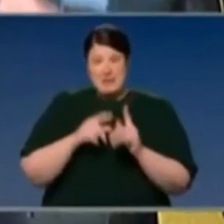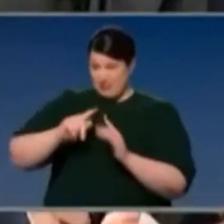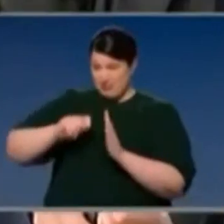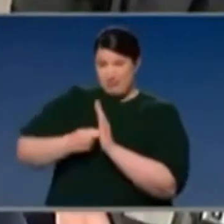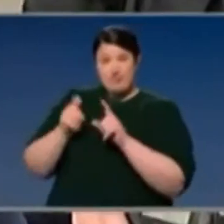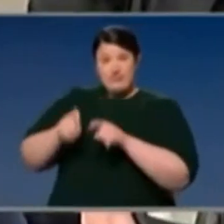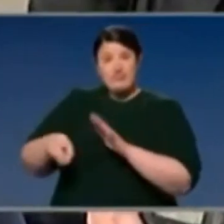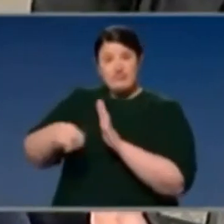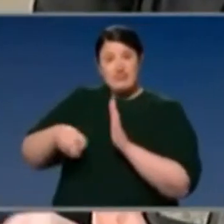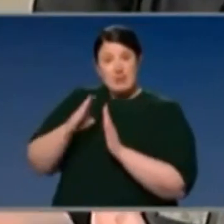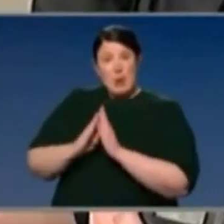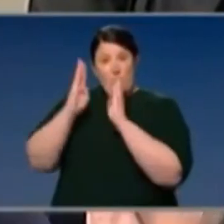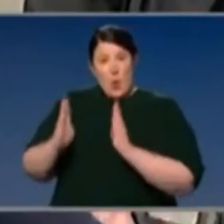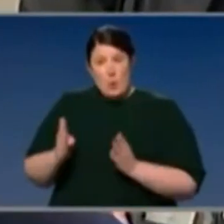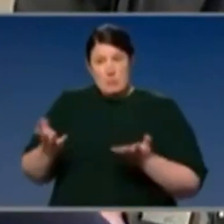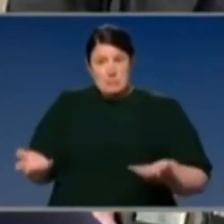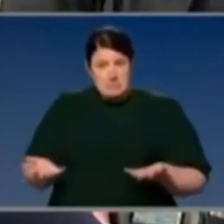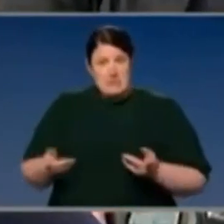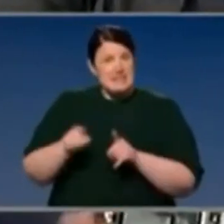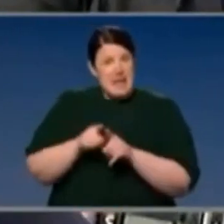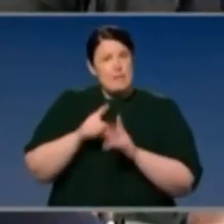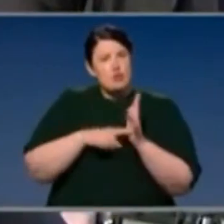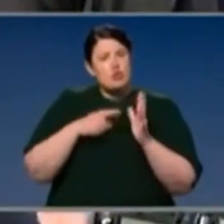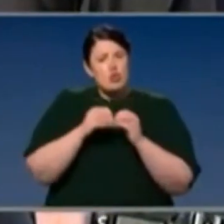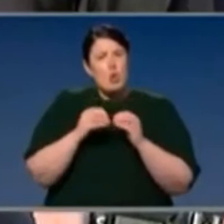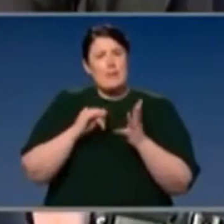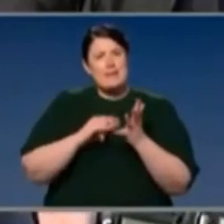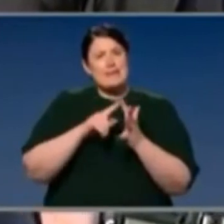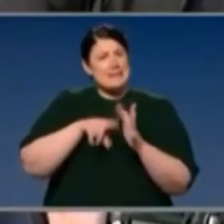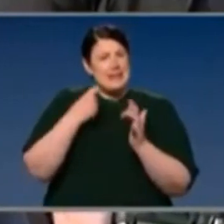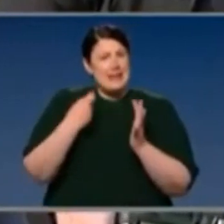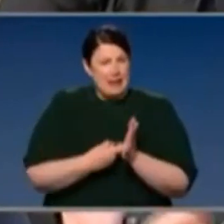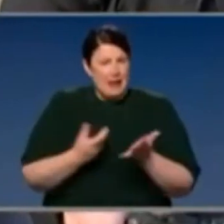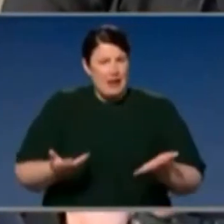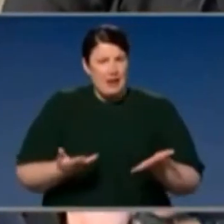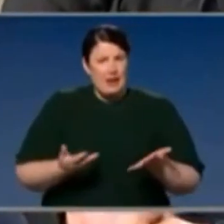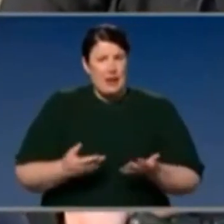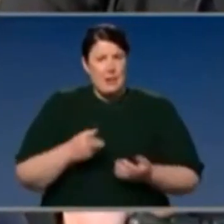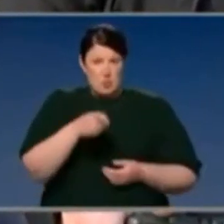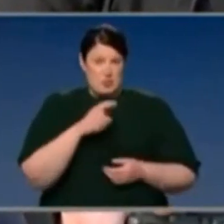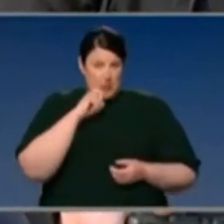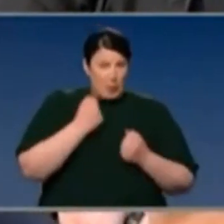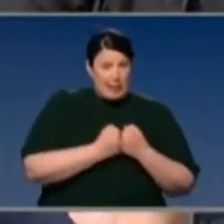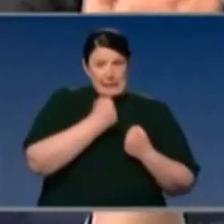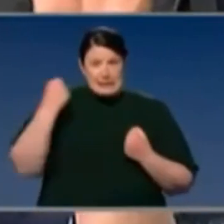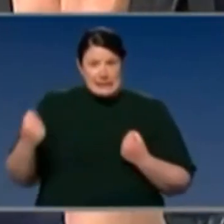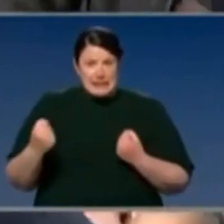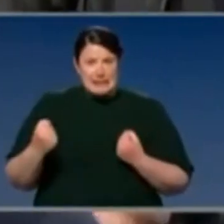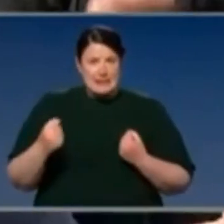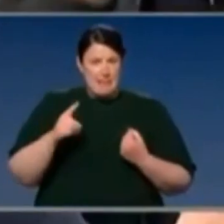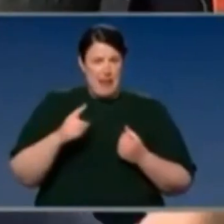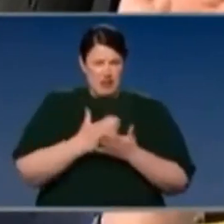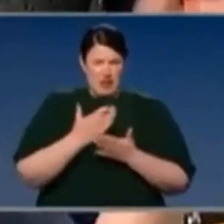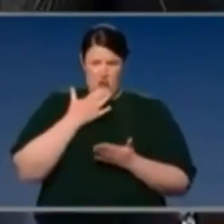JobSeeker, that applies to as well. Now I know your perception is that you're extending it, but how can you justify